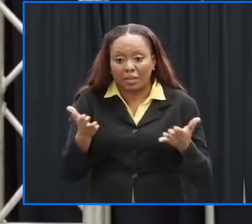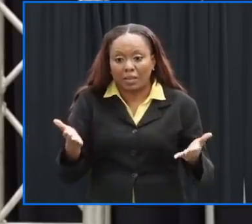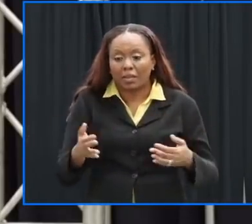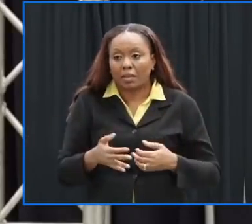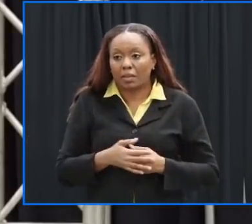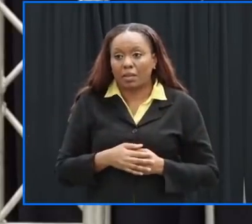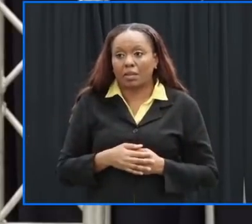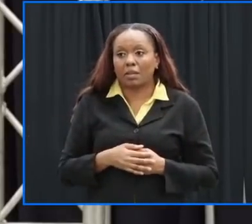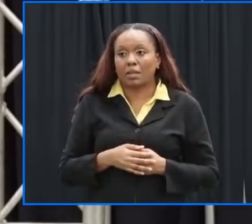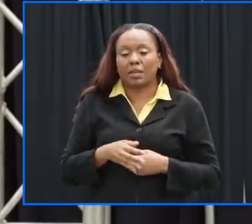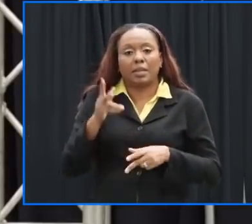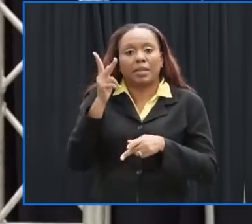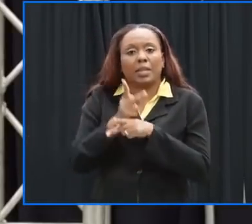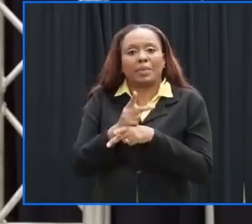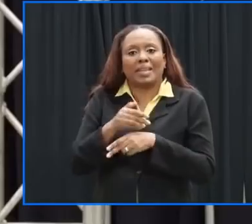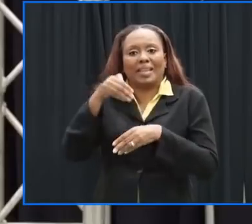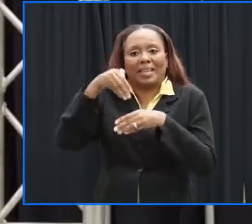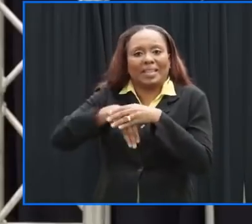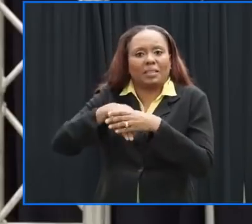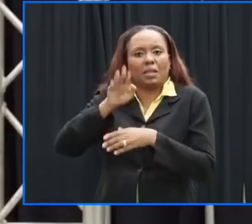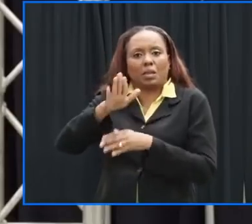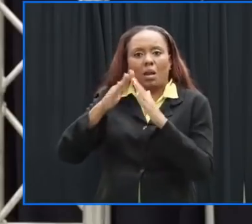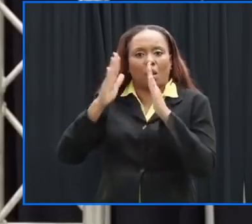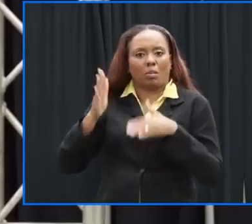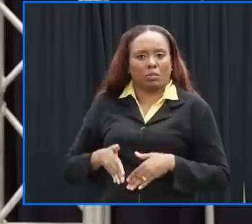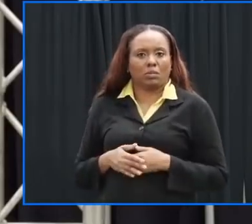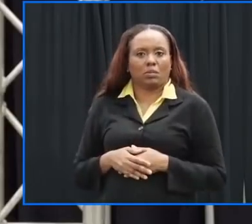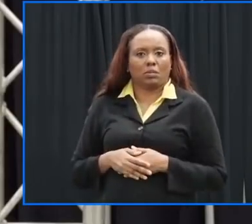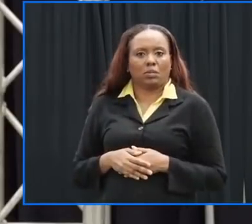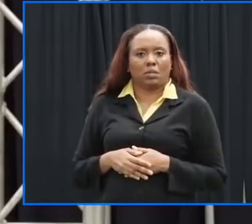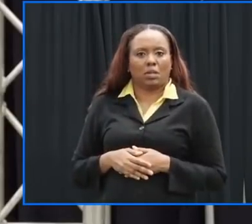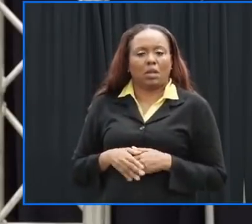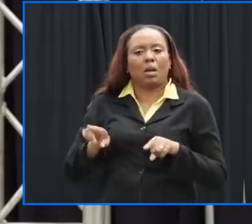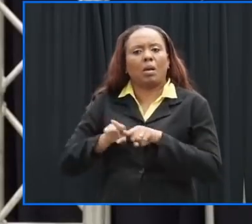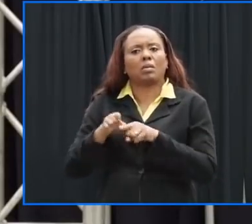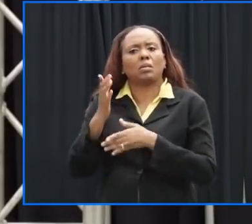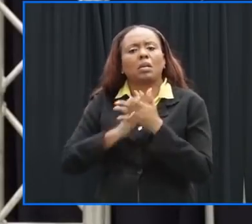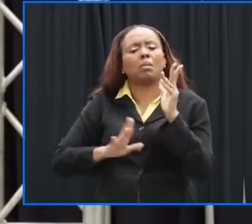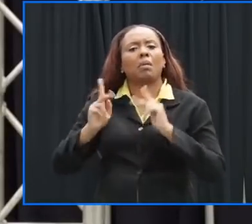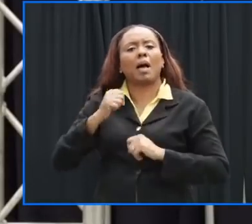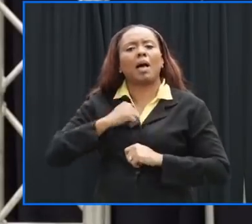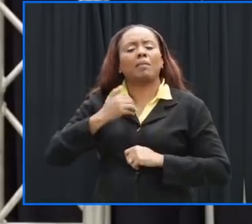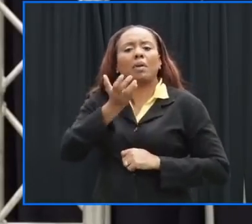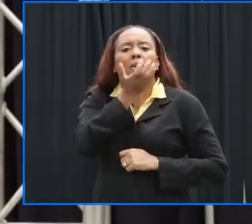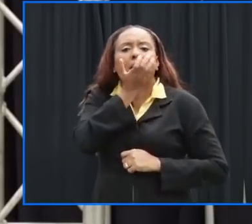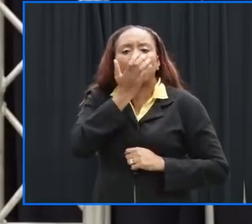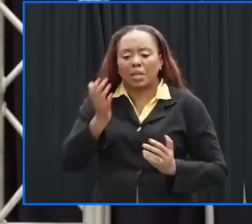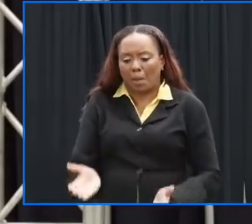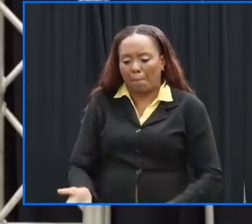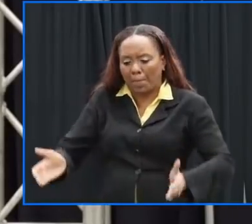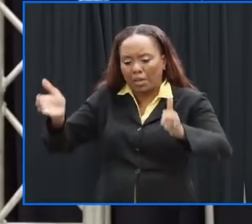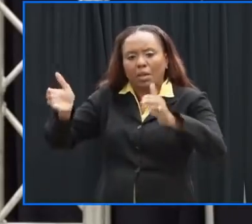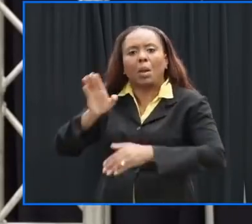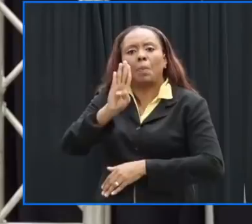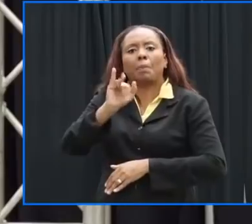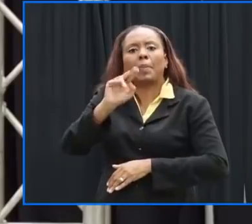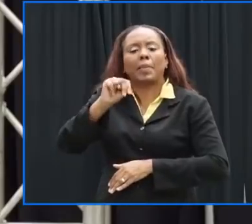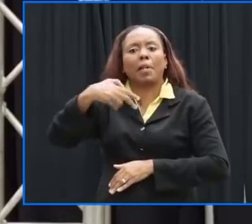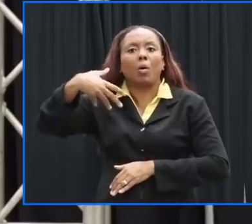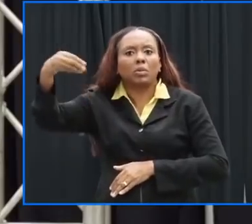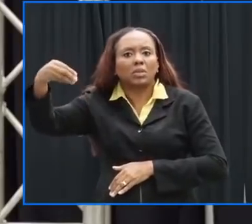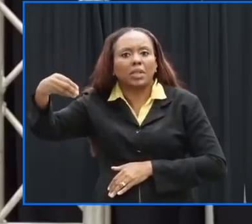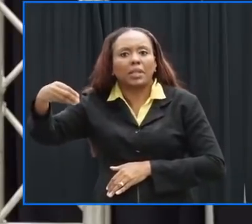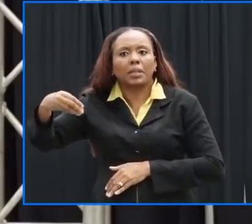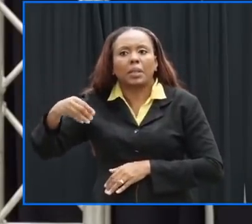please just bring it inside and also secure your garbage bins we are very concerned we are concerned about the rain we're concerned about